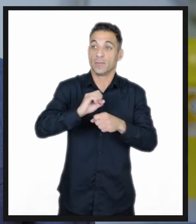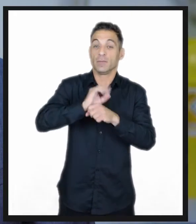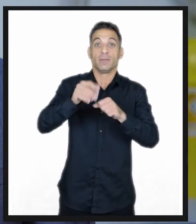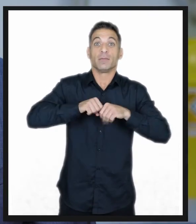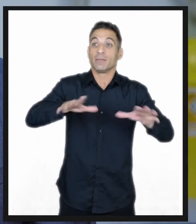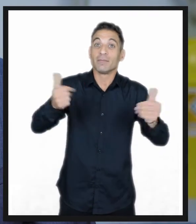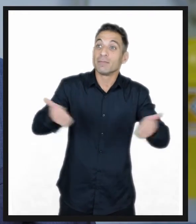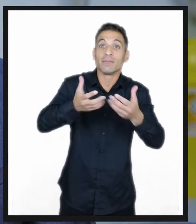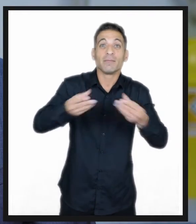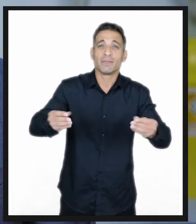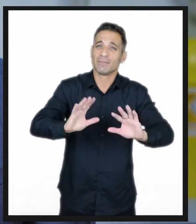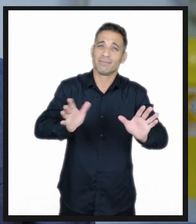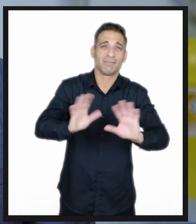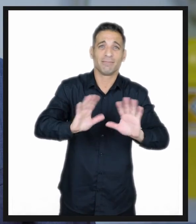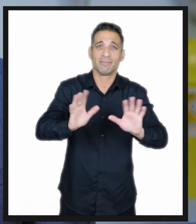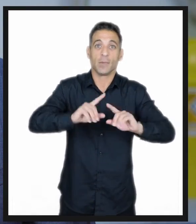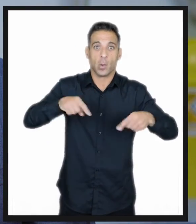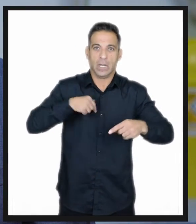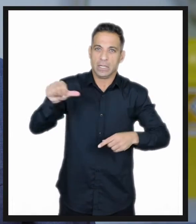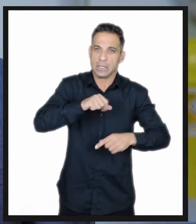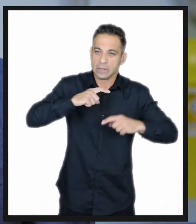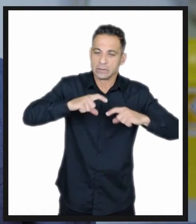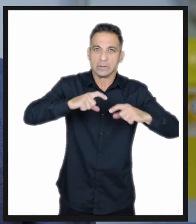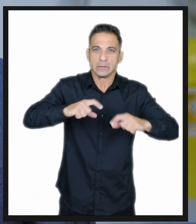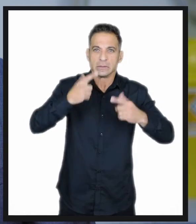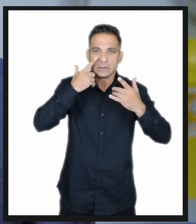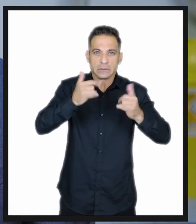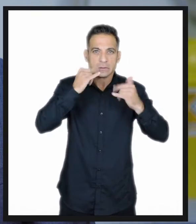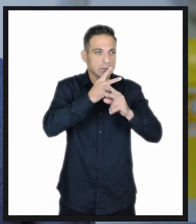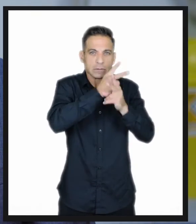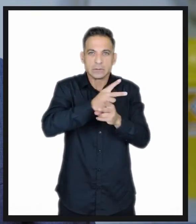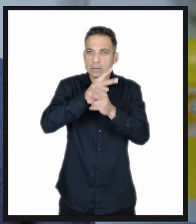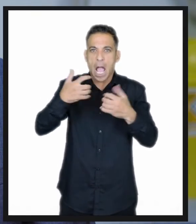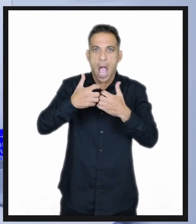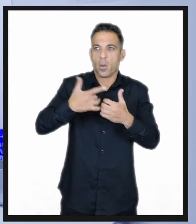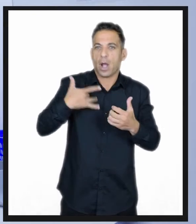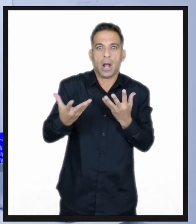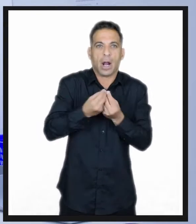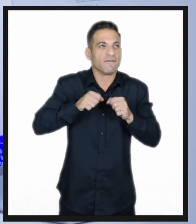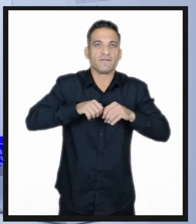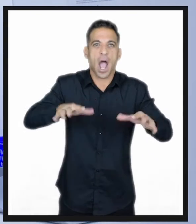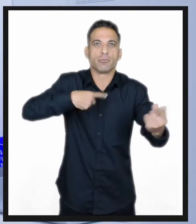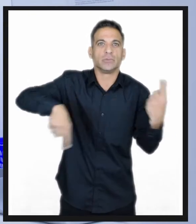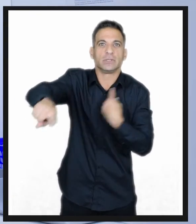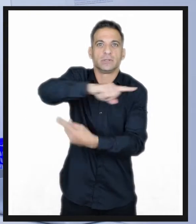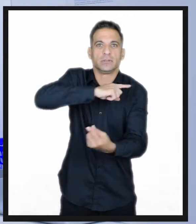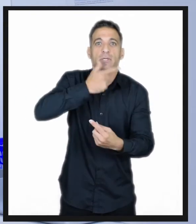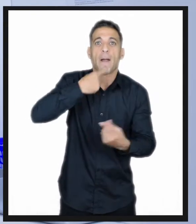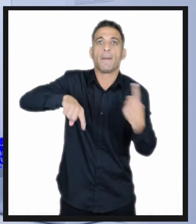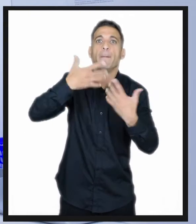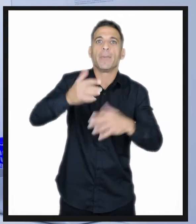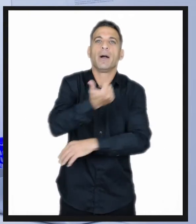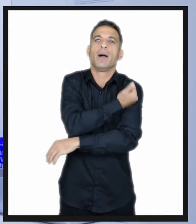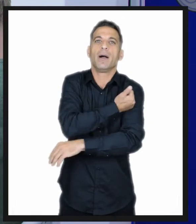is far from over and we'll need to continue to exercise caution and learn to live with the virus. People who have been vaccinated against